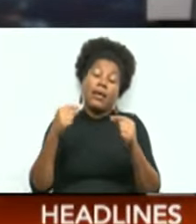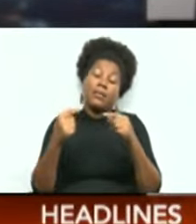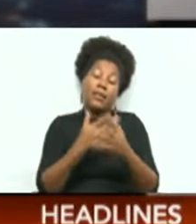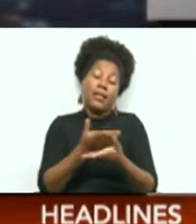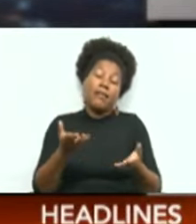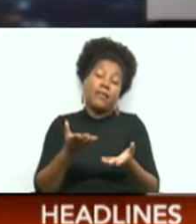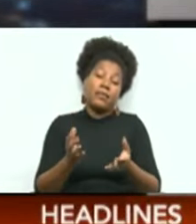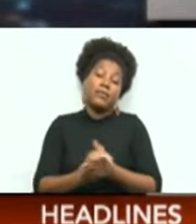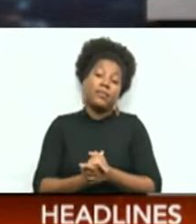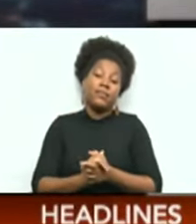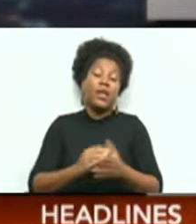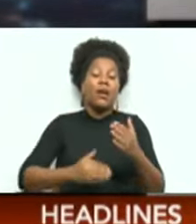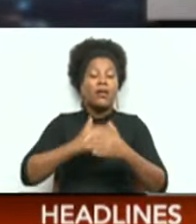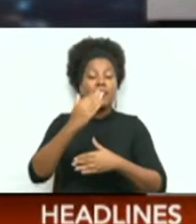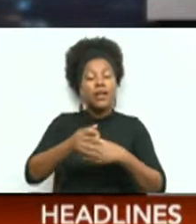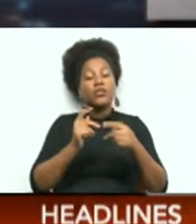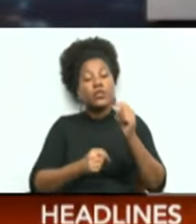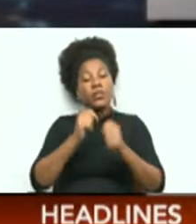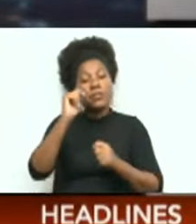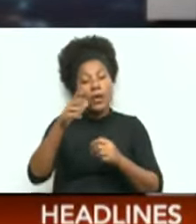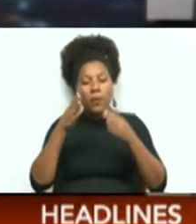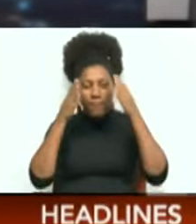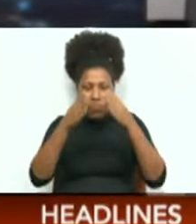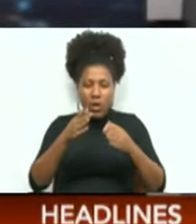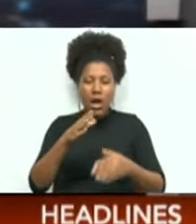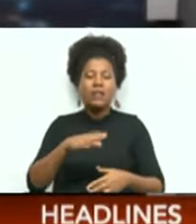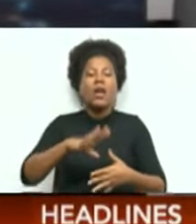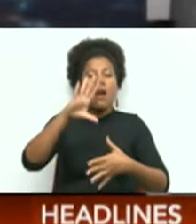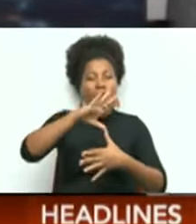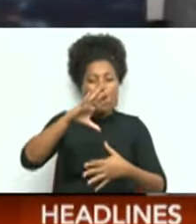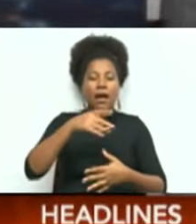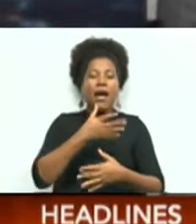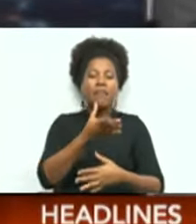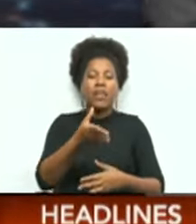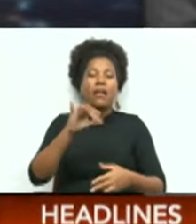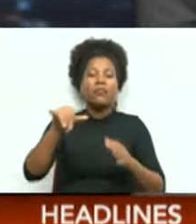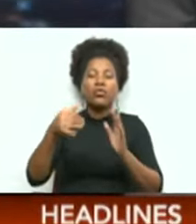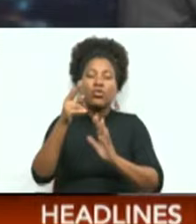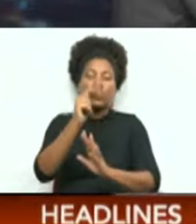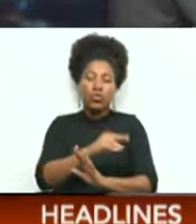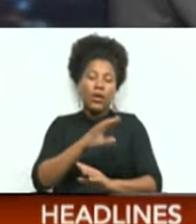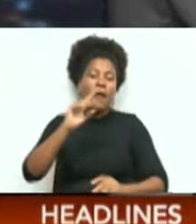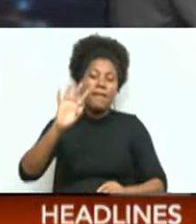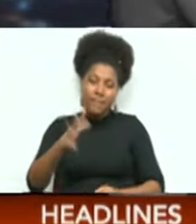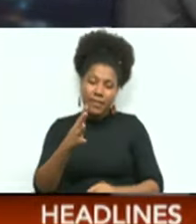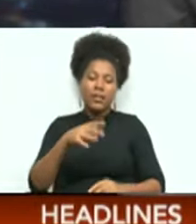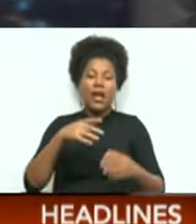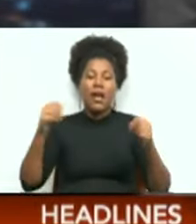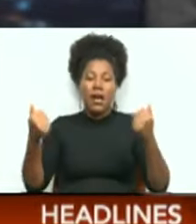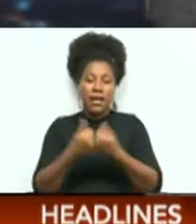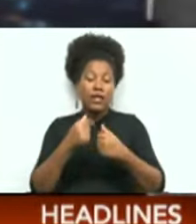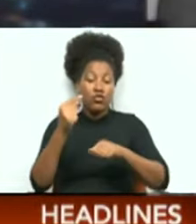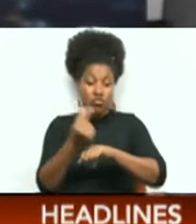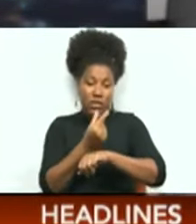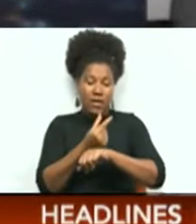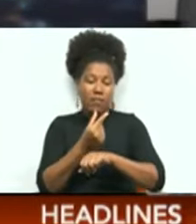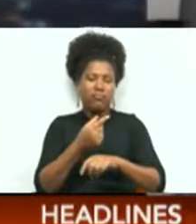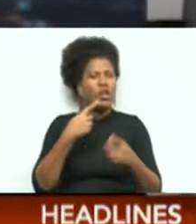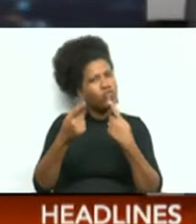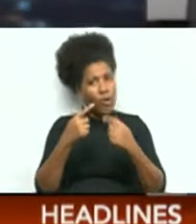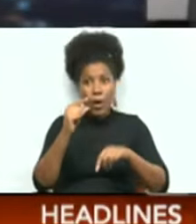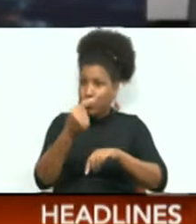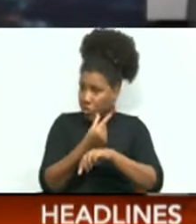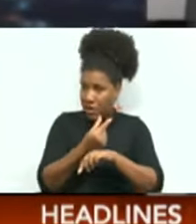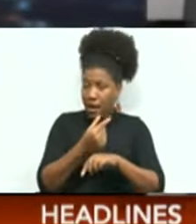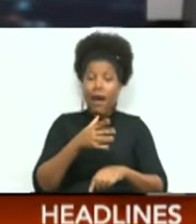Up next for Trinidad and Tobago, the CONCACAF World Cup qualifiers starting June 5th against Grenada. And speaking of Grenada, the 51st